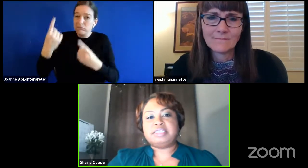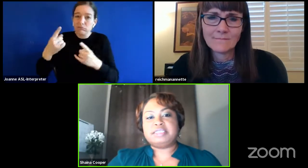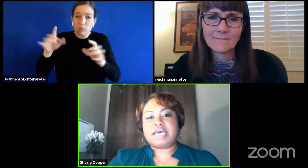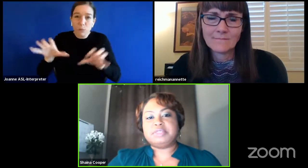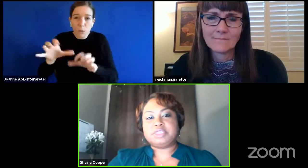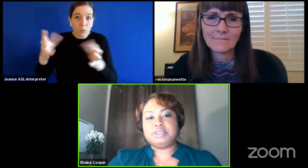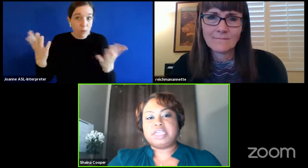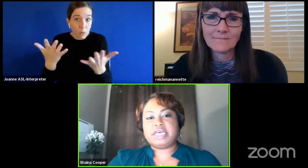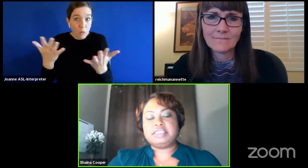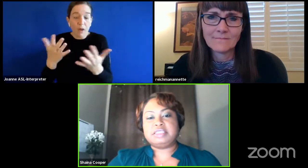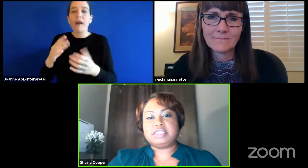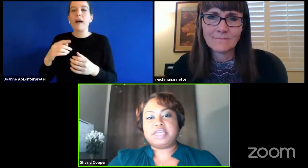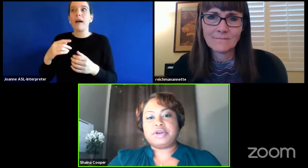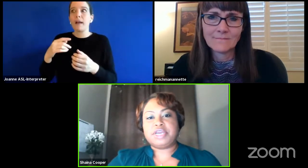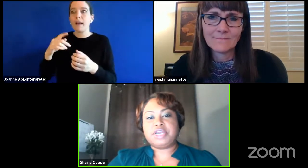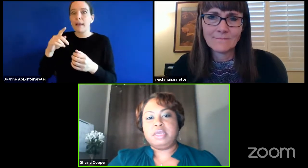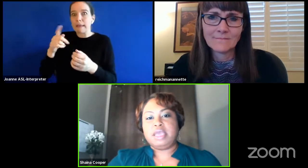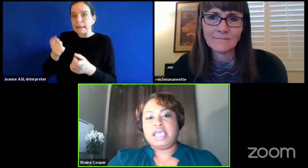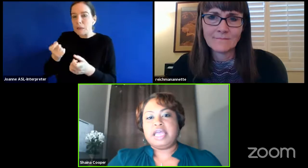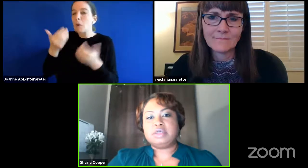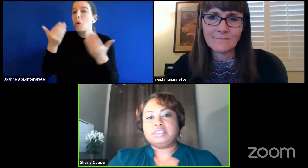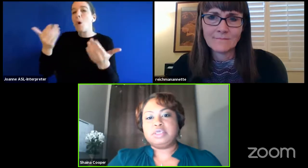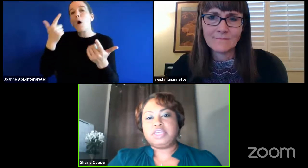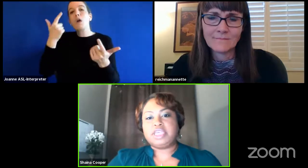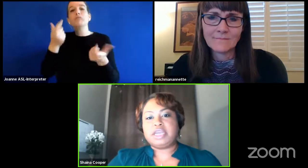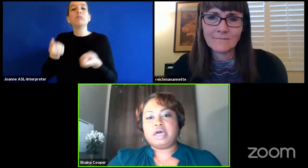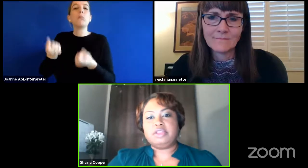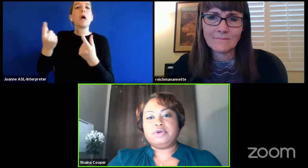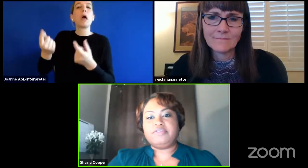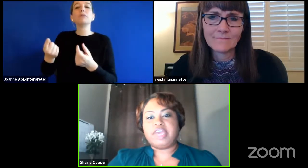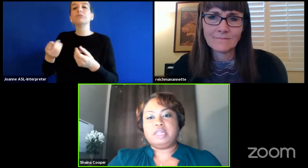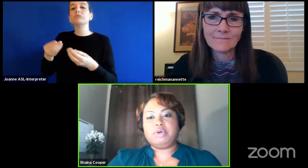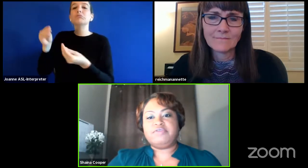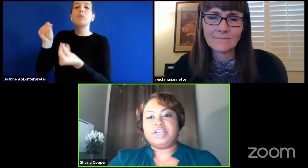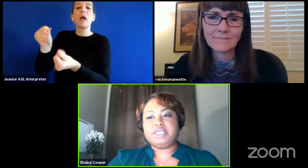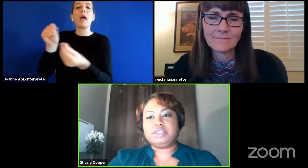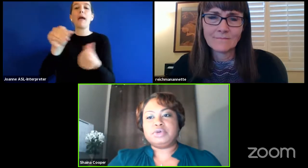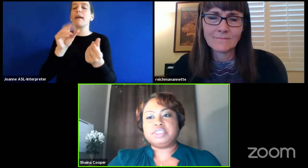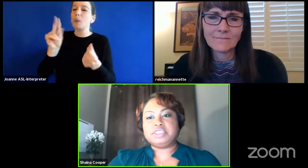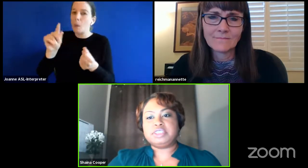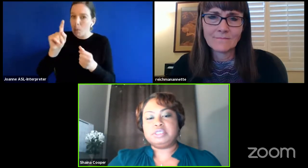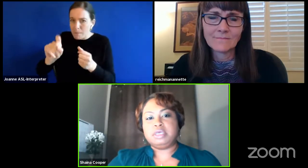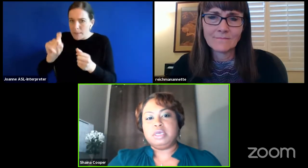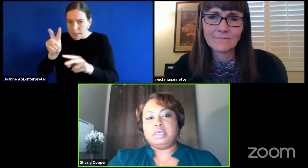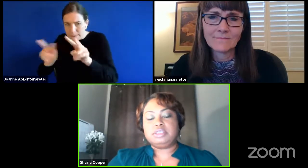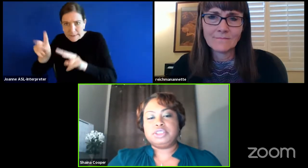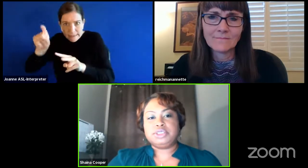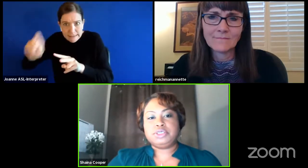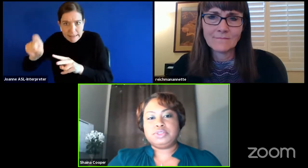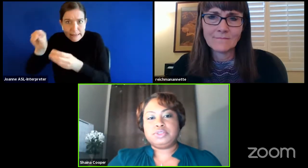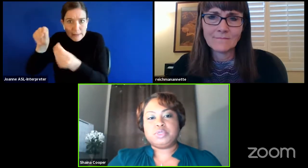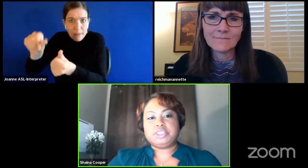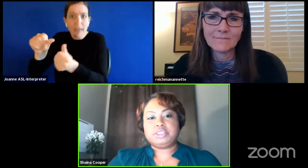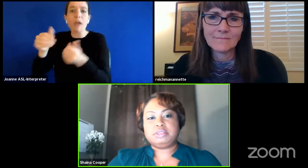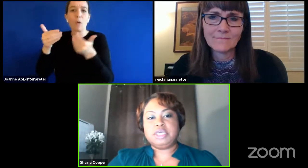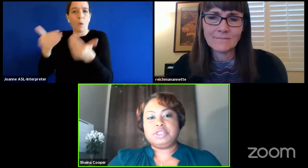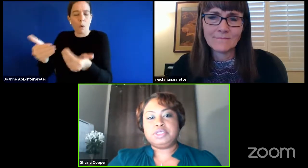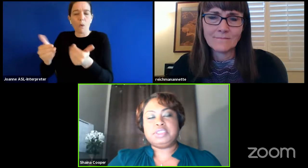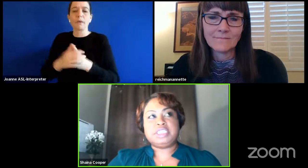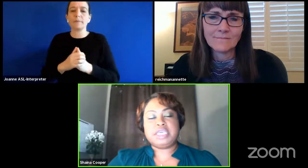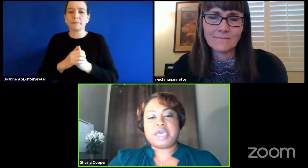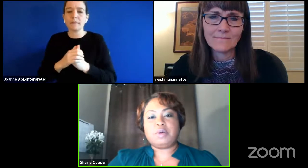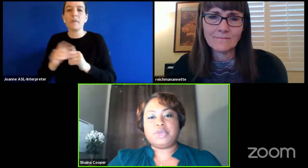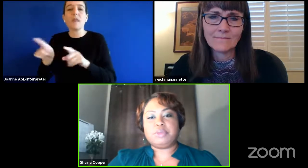spending unless it's absolutely necessary and also looking at other available funding sources to use which